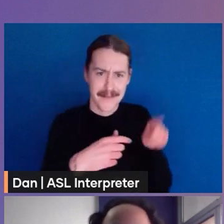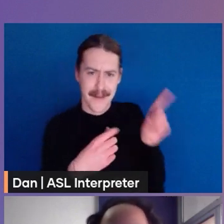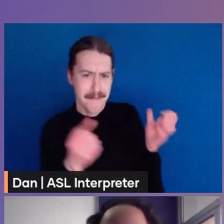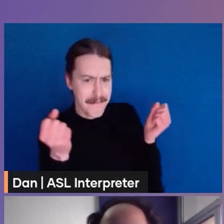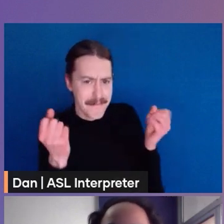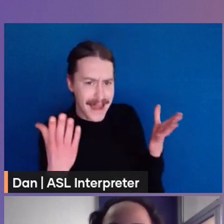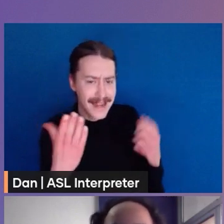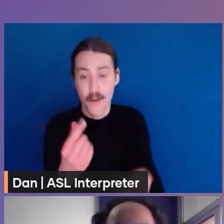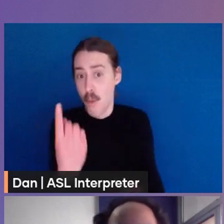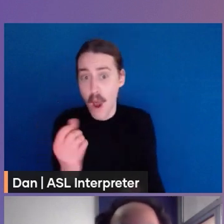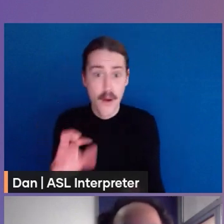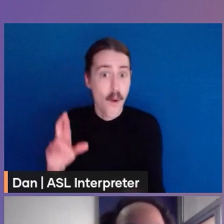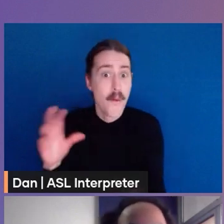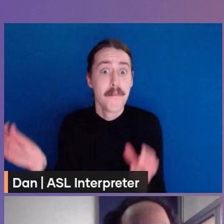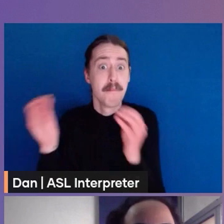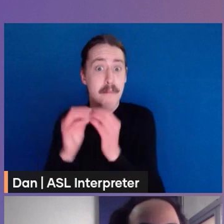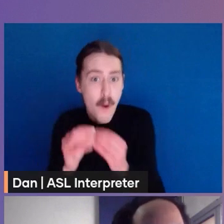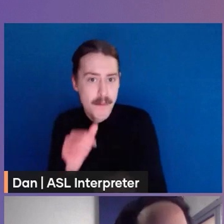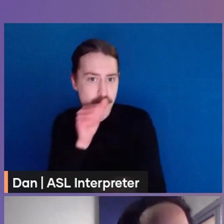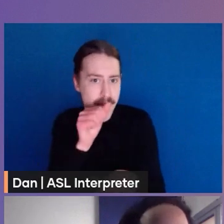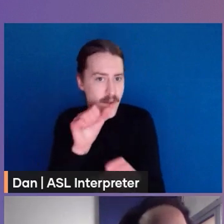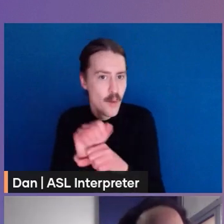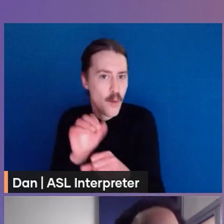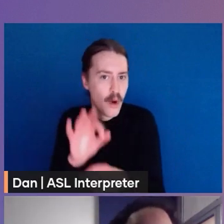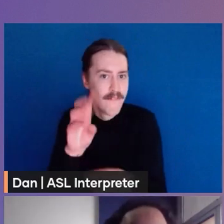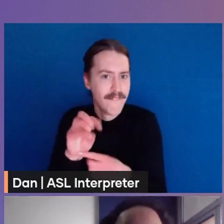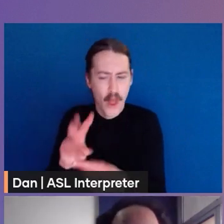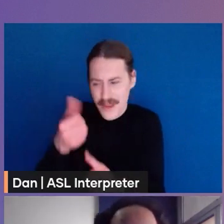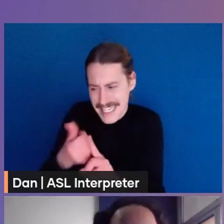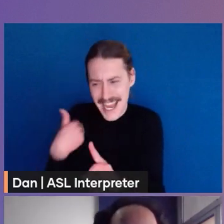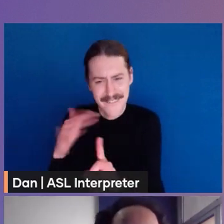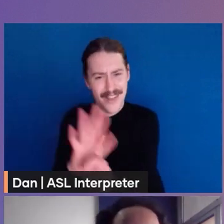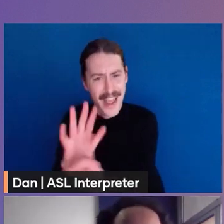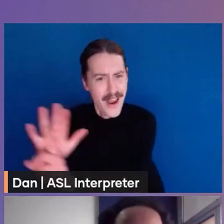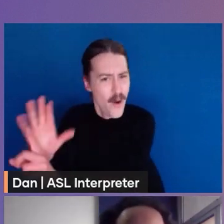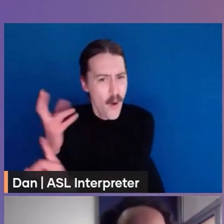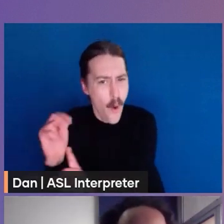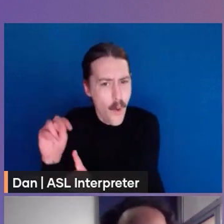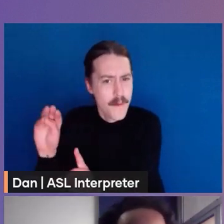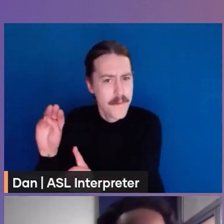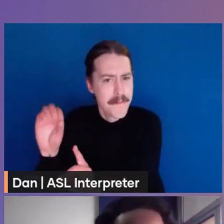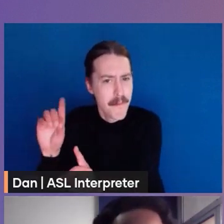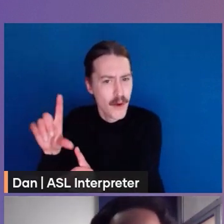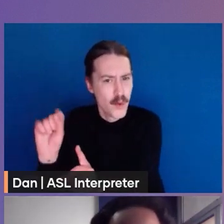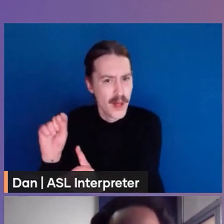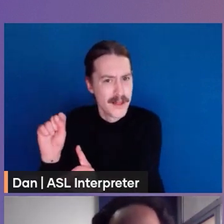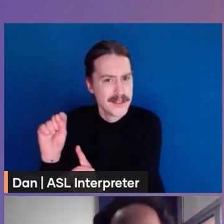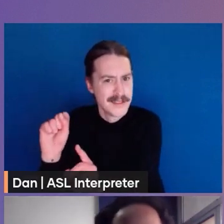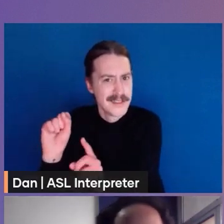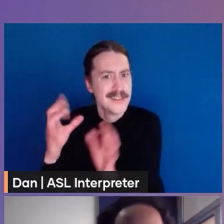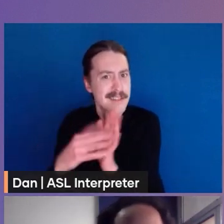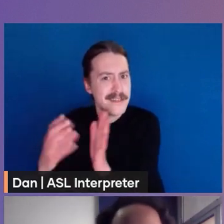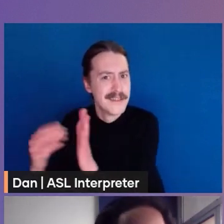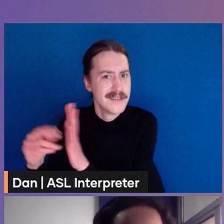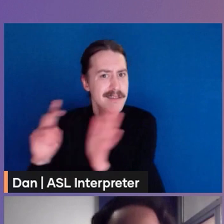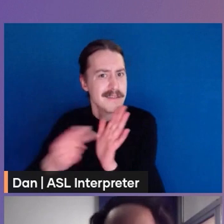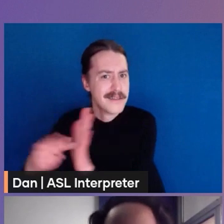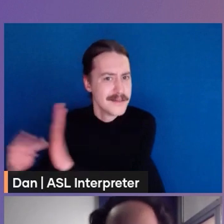that that contain one or more Terraform modules and this is my in my in my